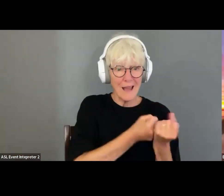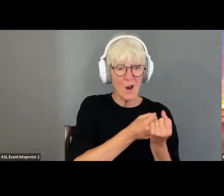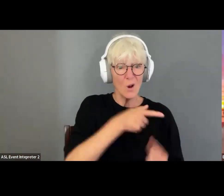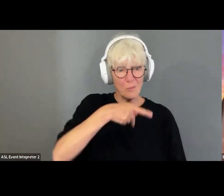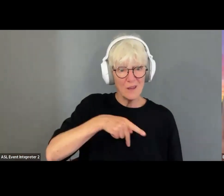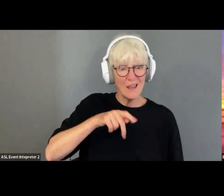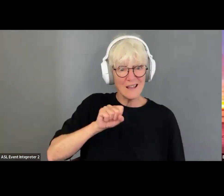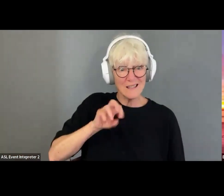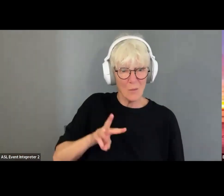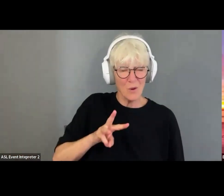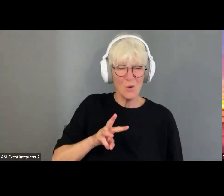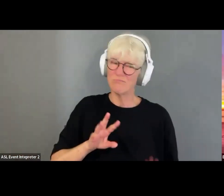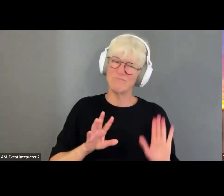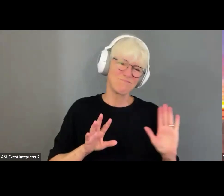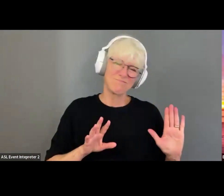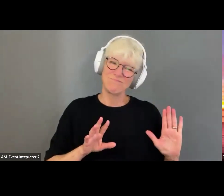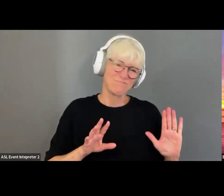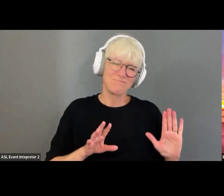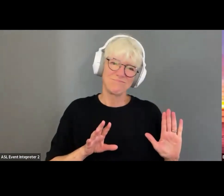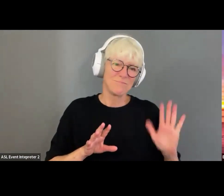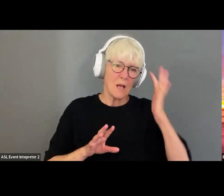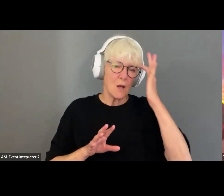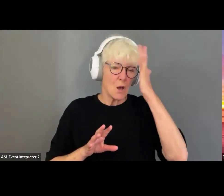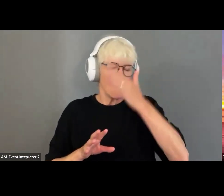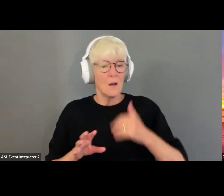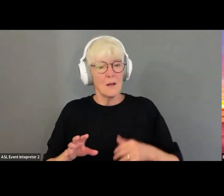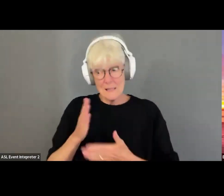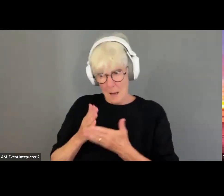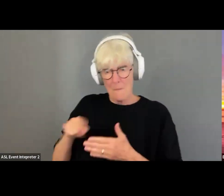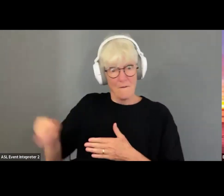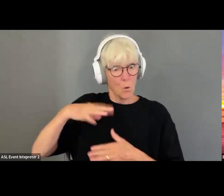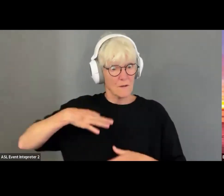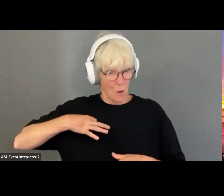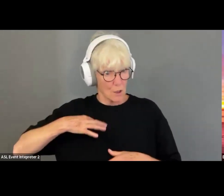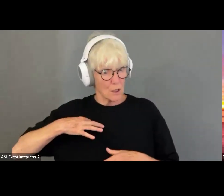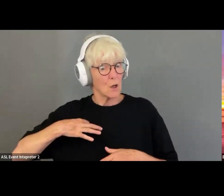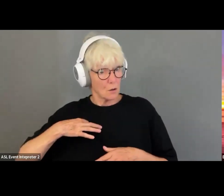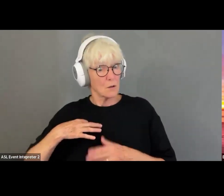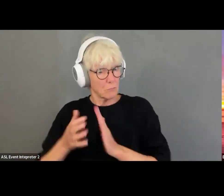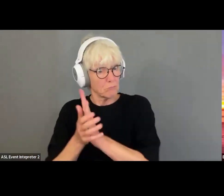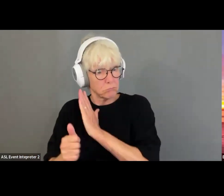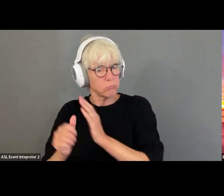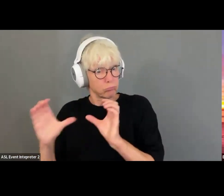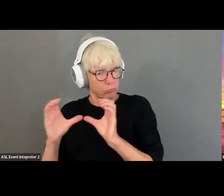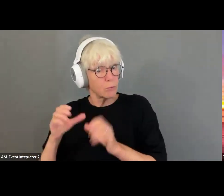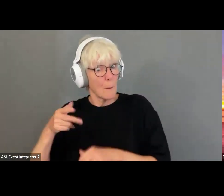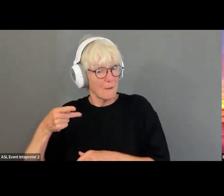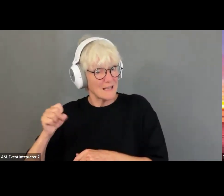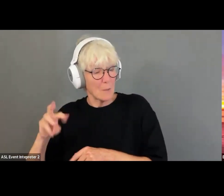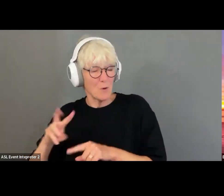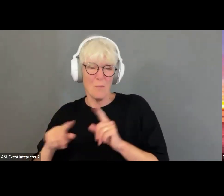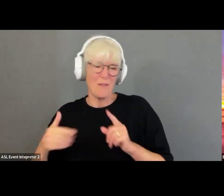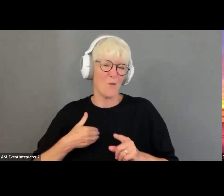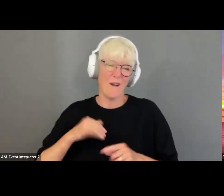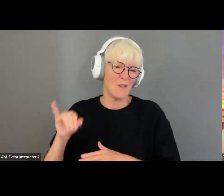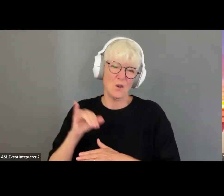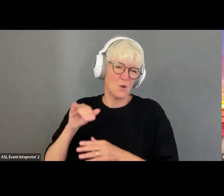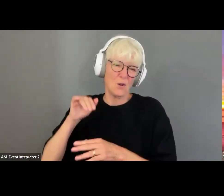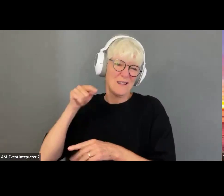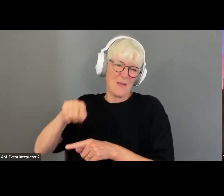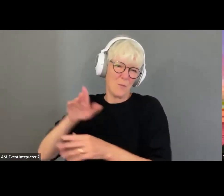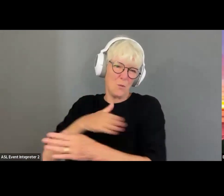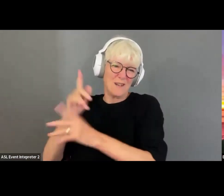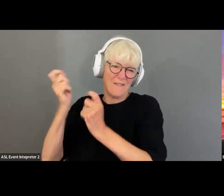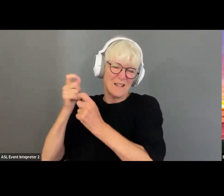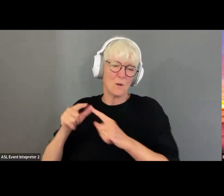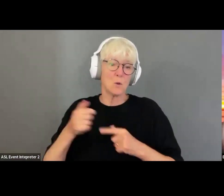whom are our personal support workers or home carried themselves aren't allowed to go as a volunteer without that liability protection. So that's where we